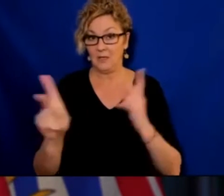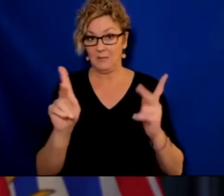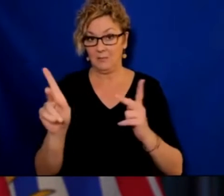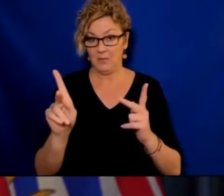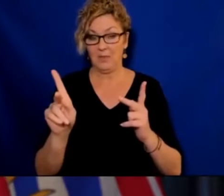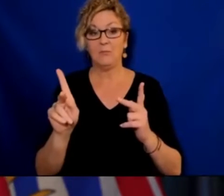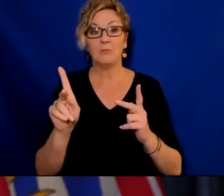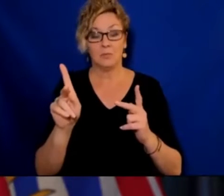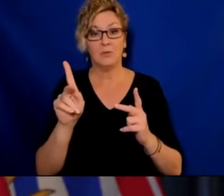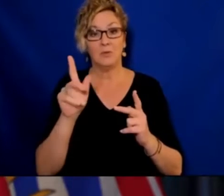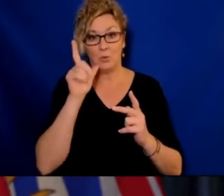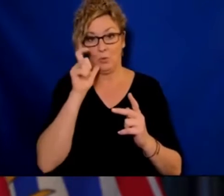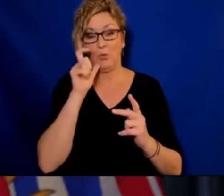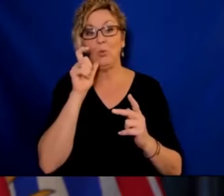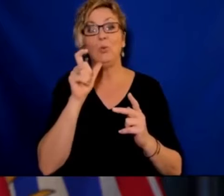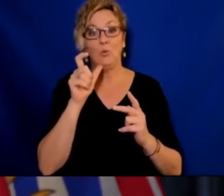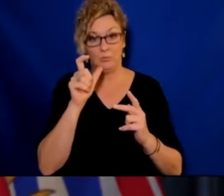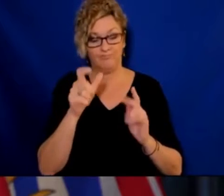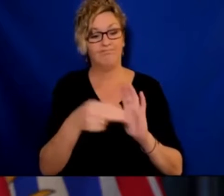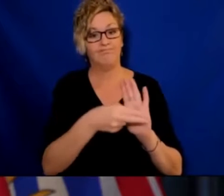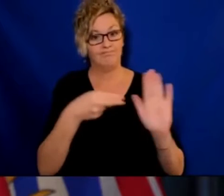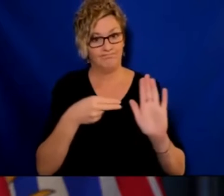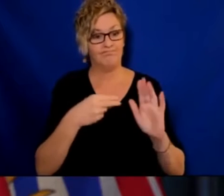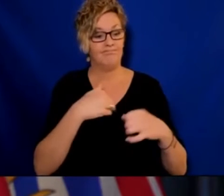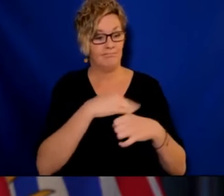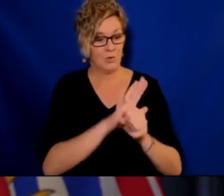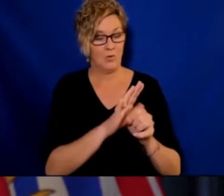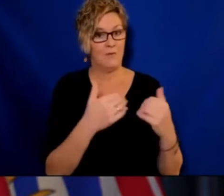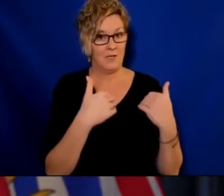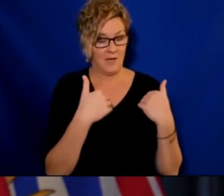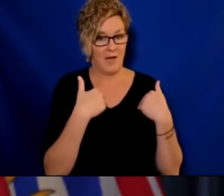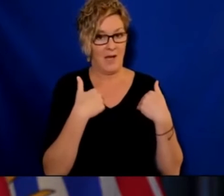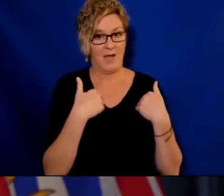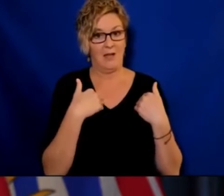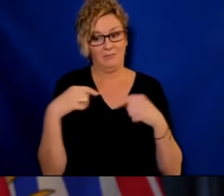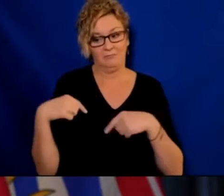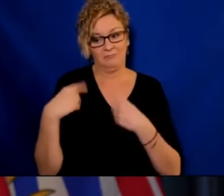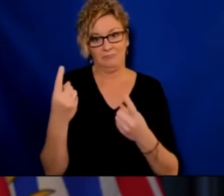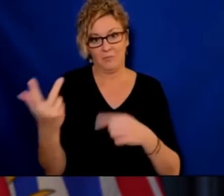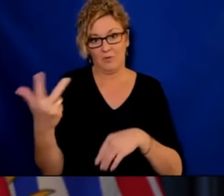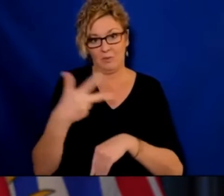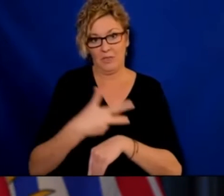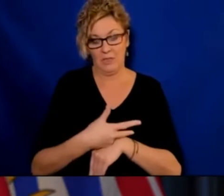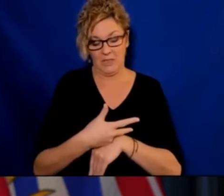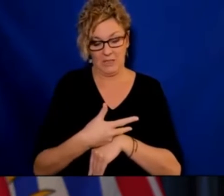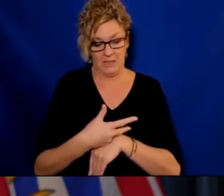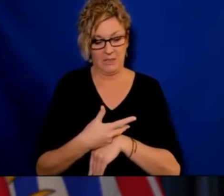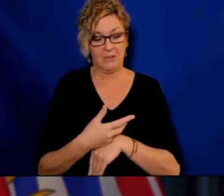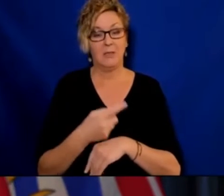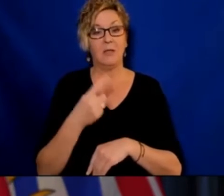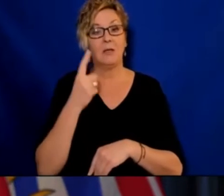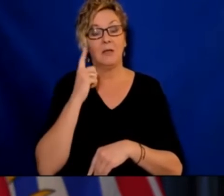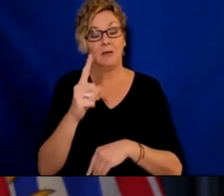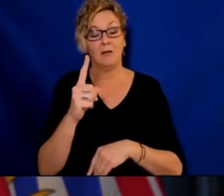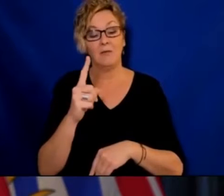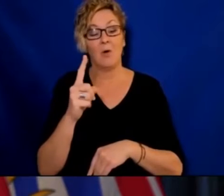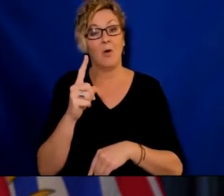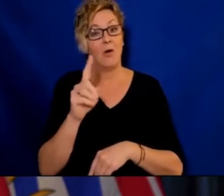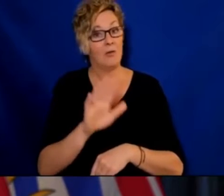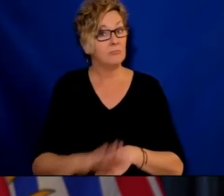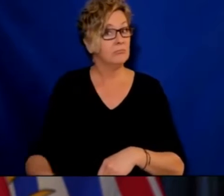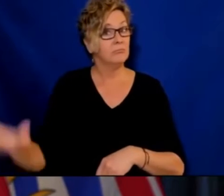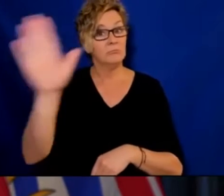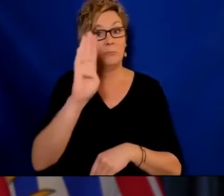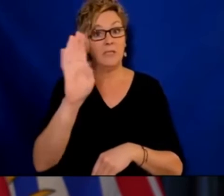COVID-19.-19 over this weekend, including three epidemiologically linked cases, bringing our total in British Columbia to 22